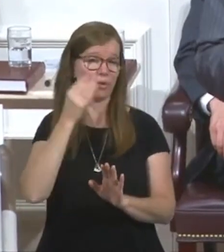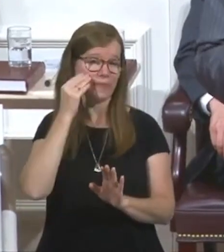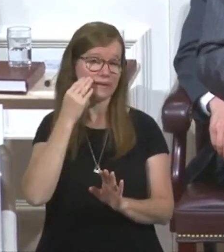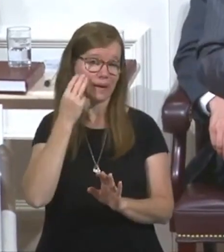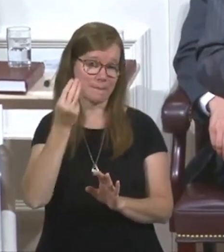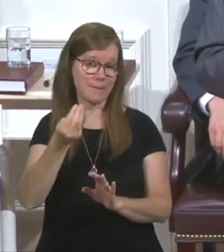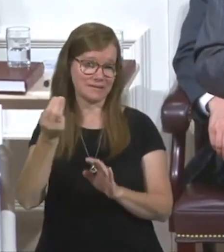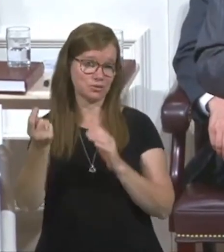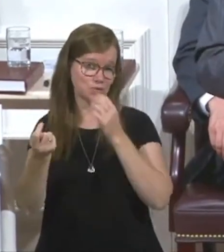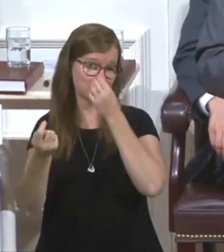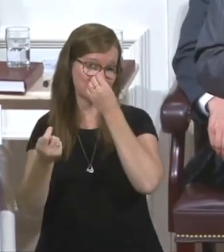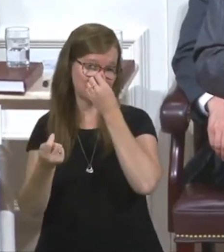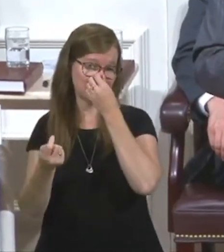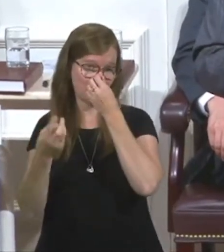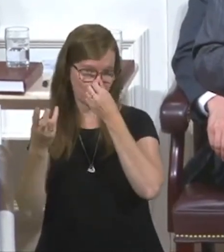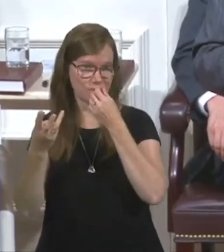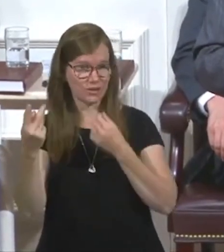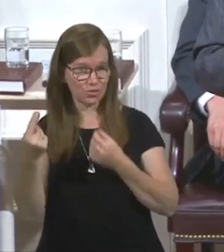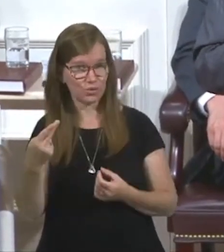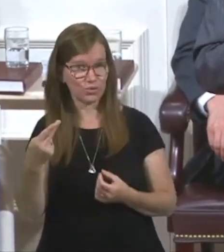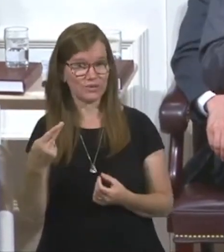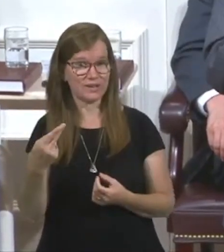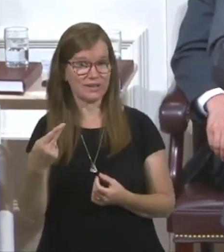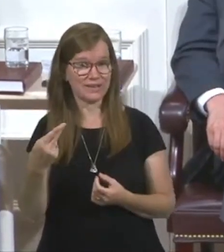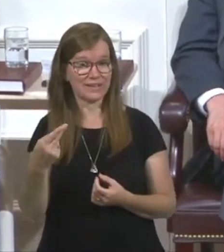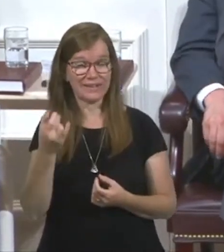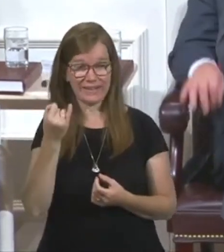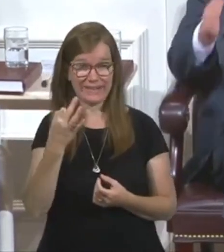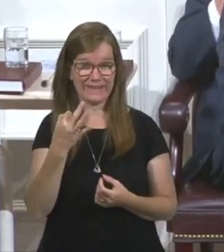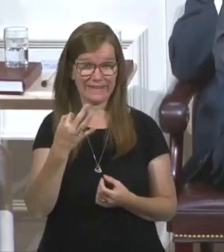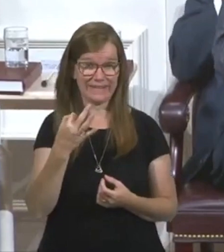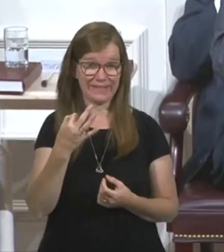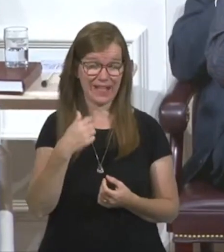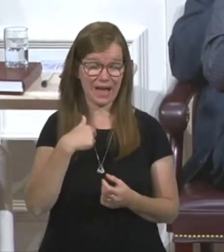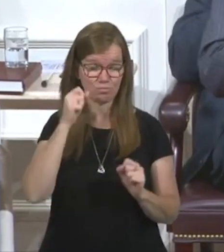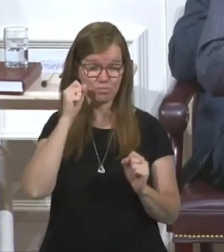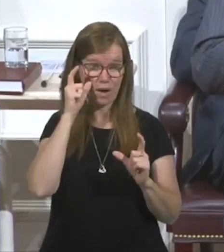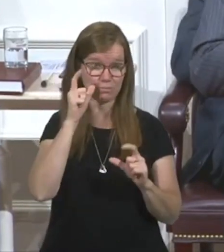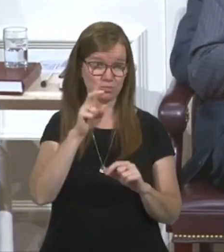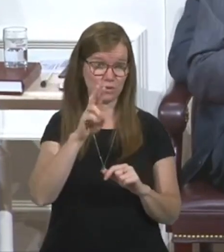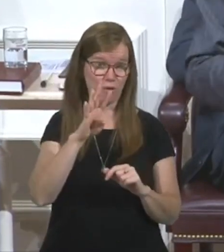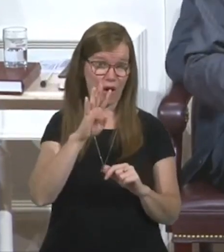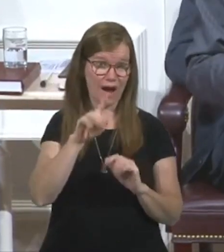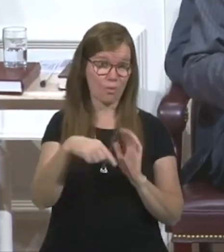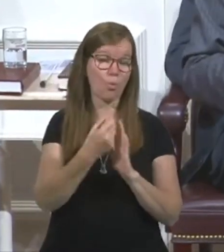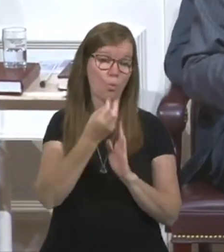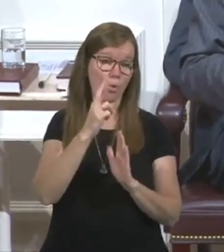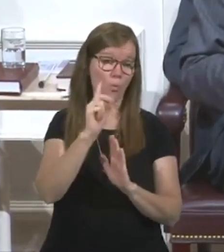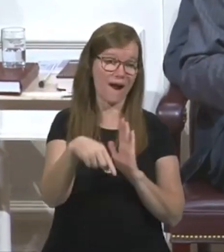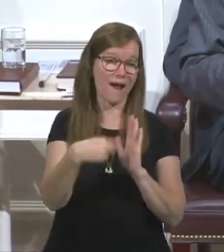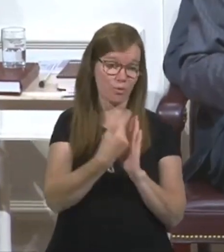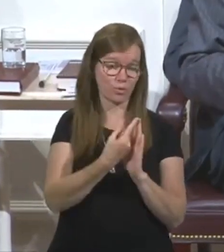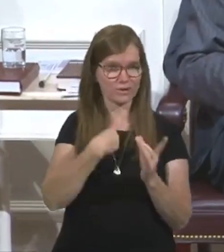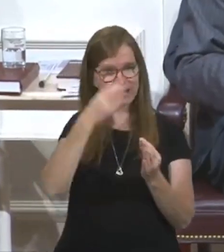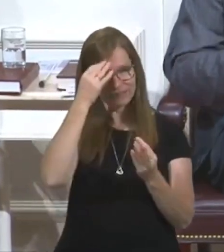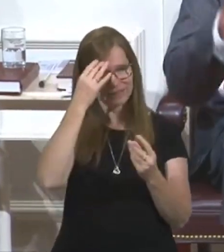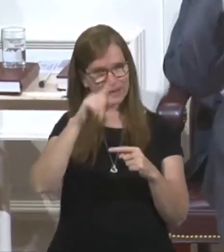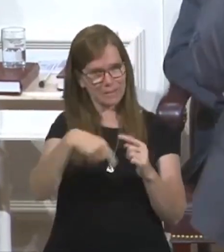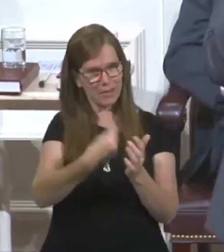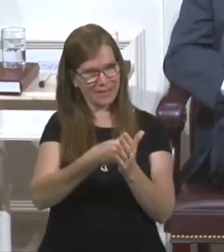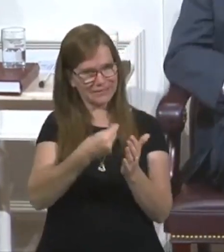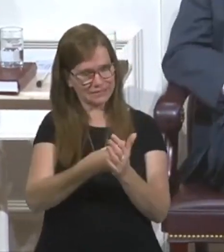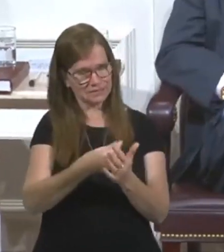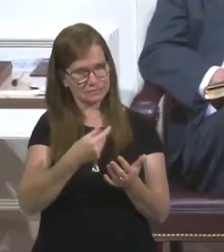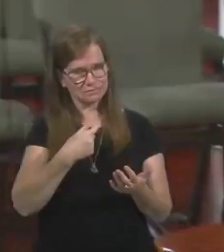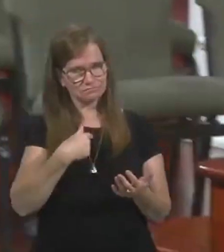it on Monday and Tuesday and Wednesday and Thursday. And if I'm up 24 hours or one hour, I think about it. It